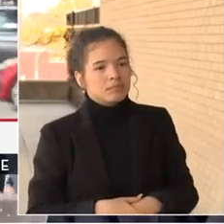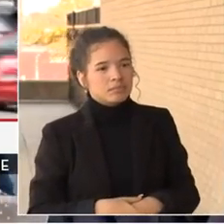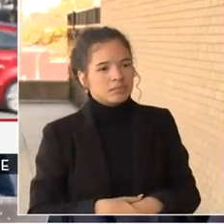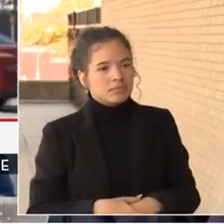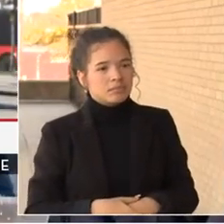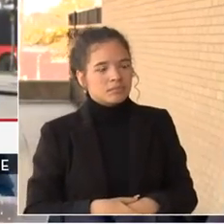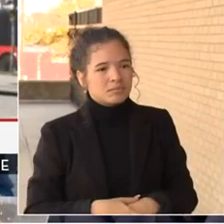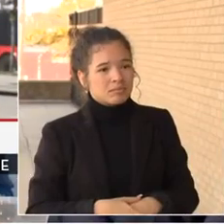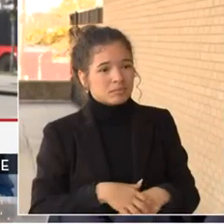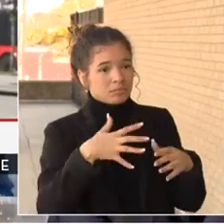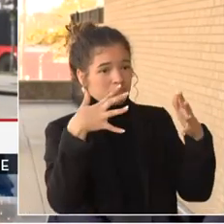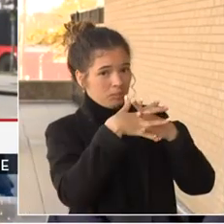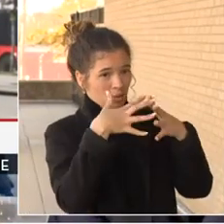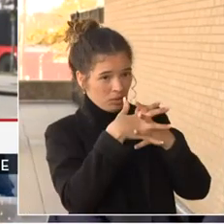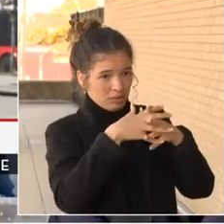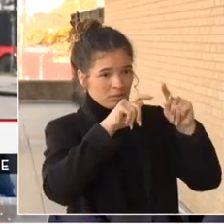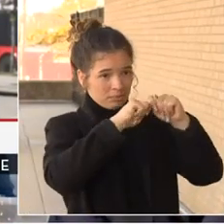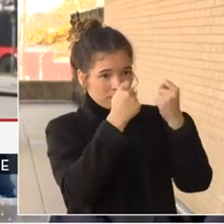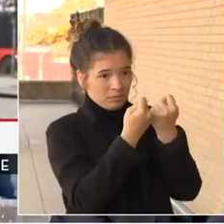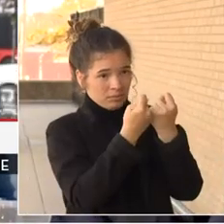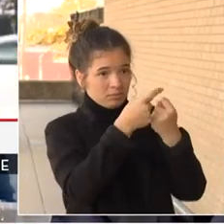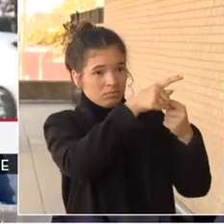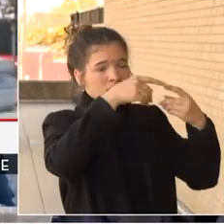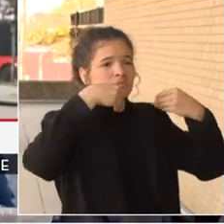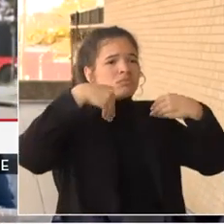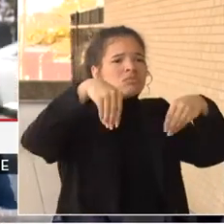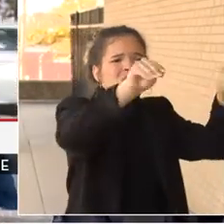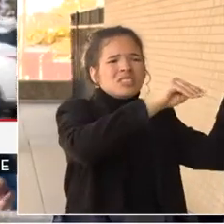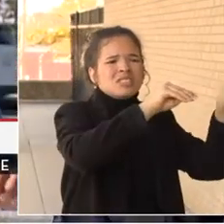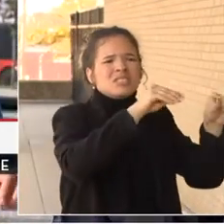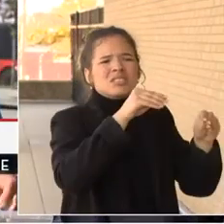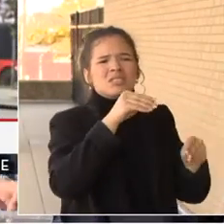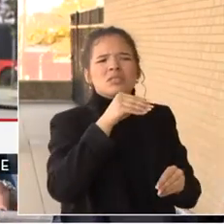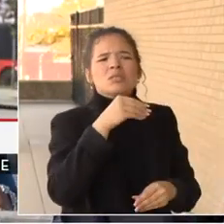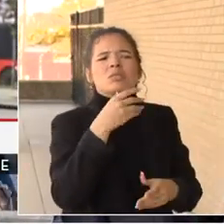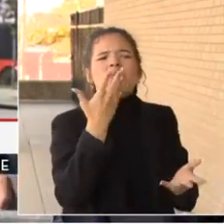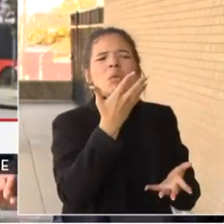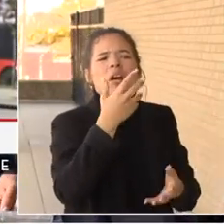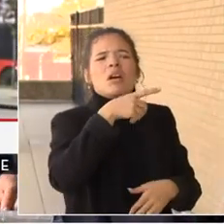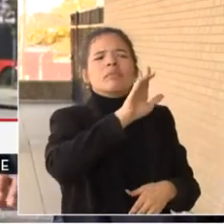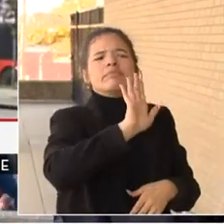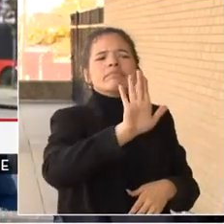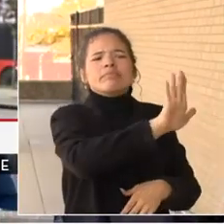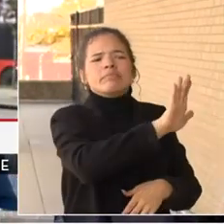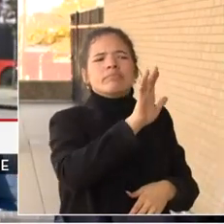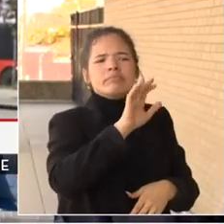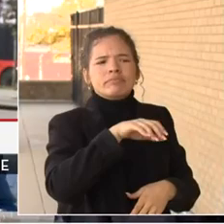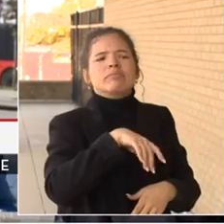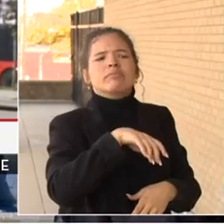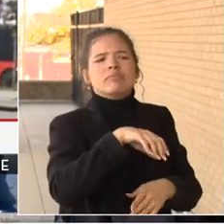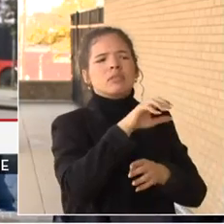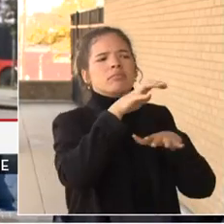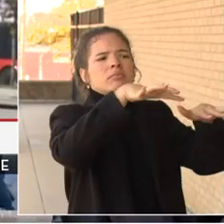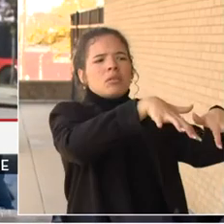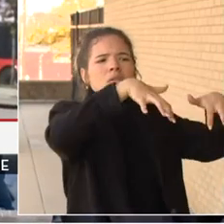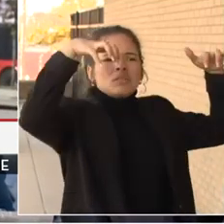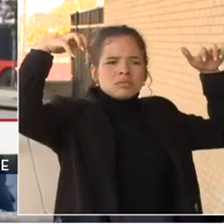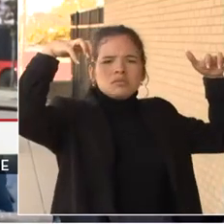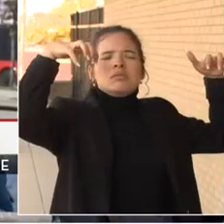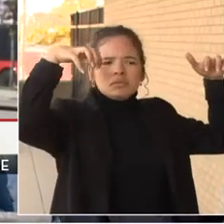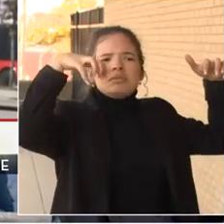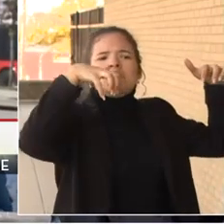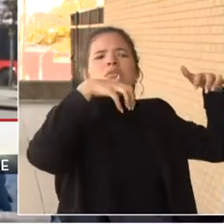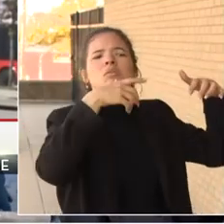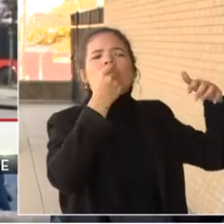what this means for the potential of a new stadium coming to the district or other facilities? Well, I talked about this yesterday. And I think that we're